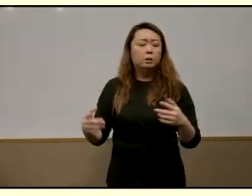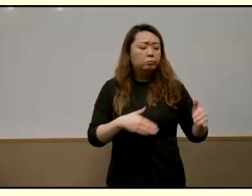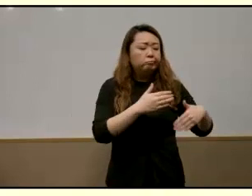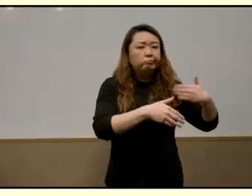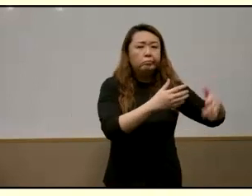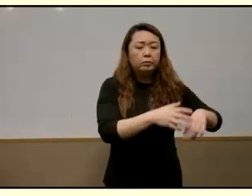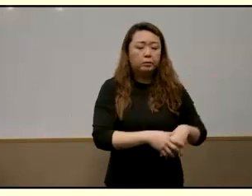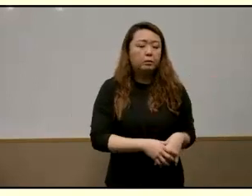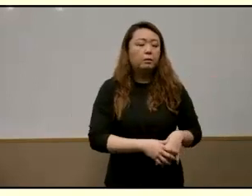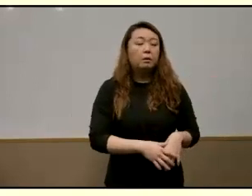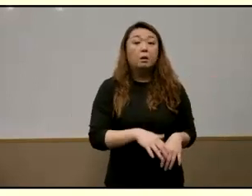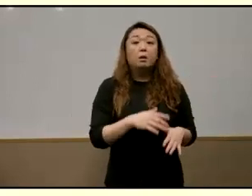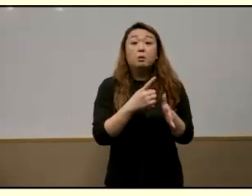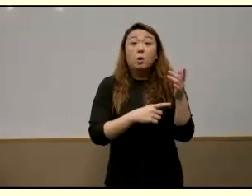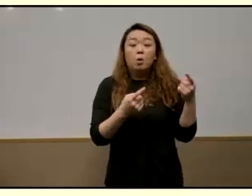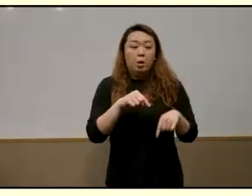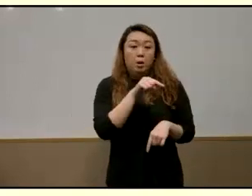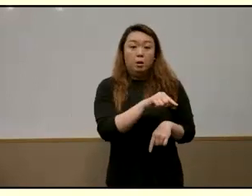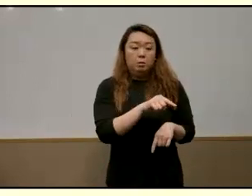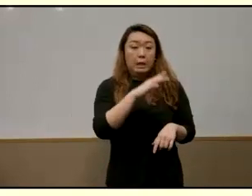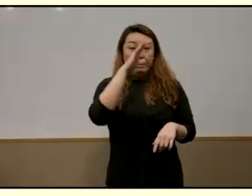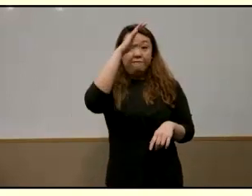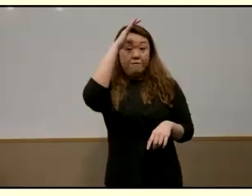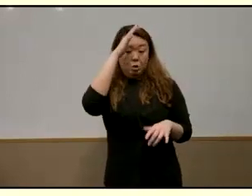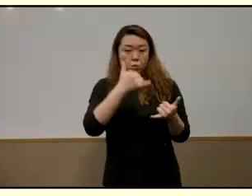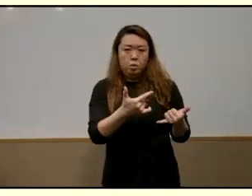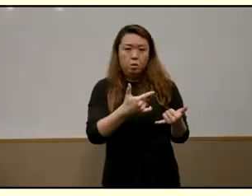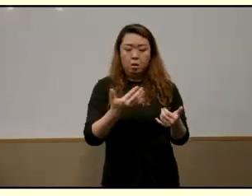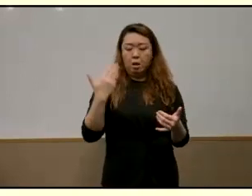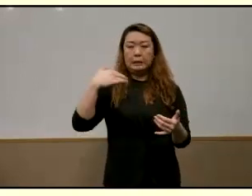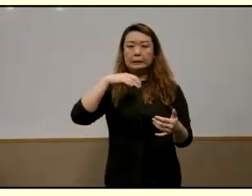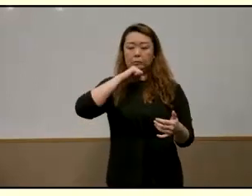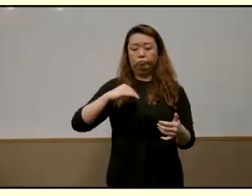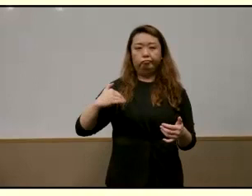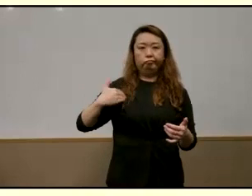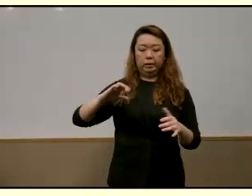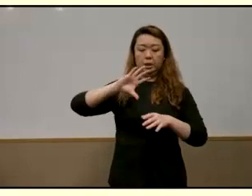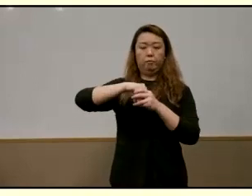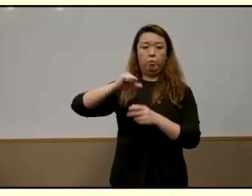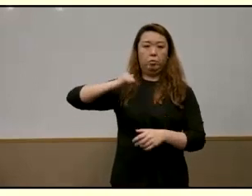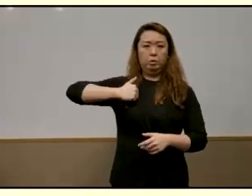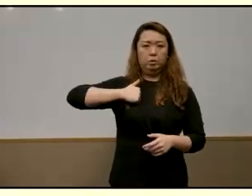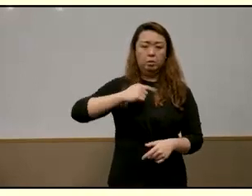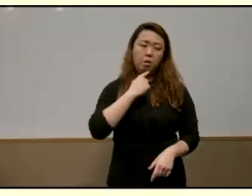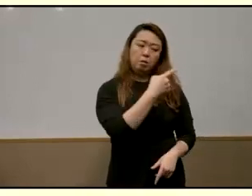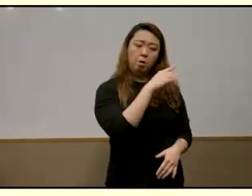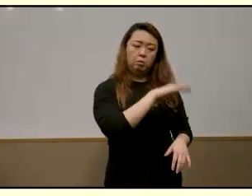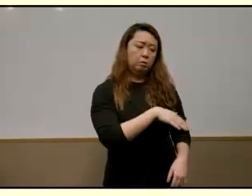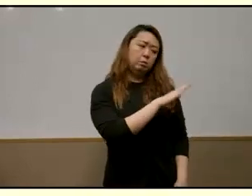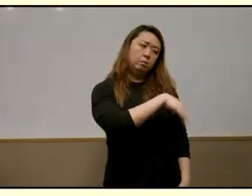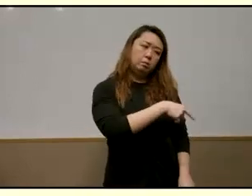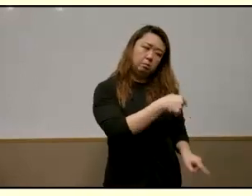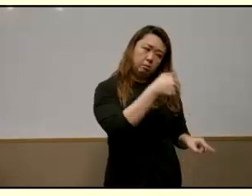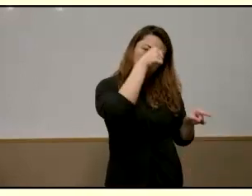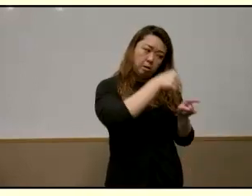and srinivas who had been part of a gang in his late teens and early 20s himself spoke to his son sternly i can only tell